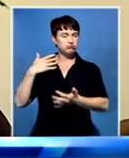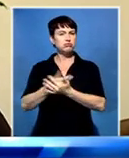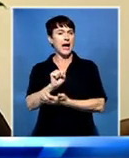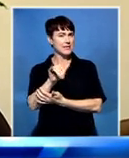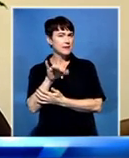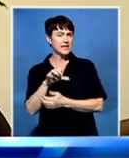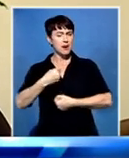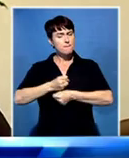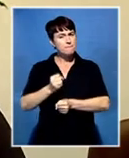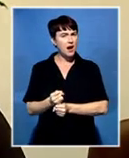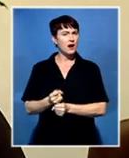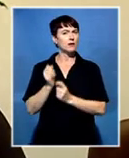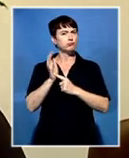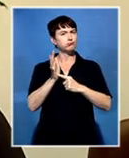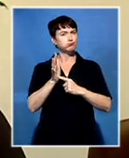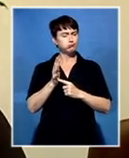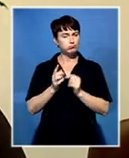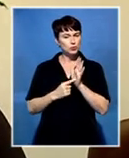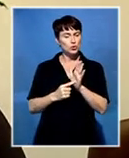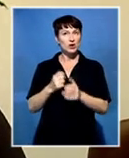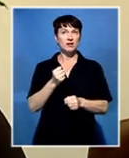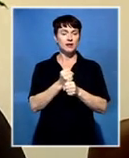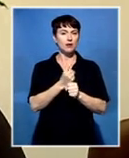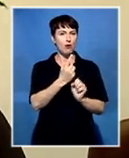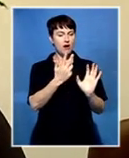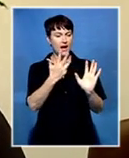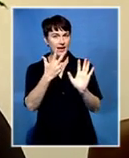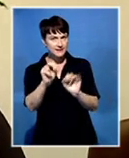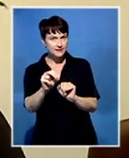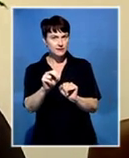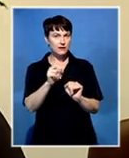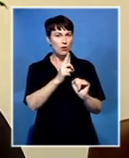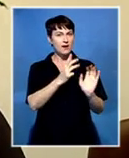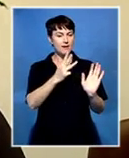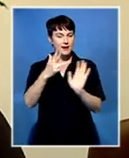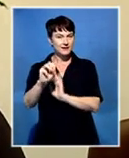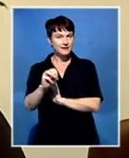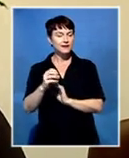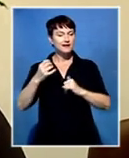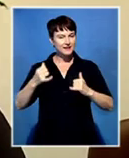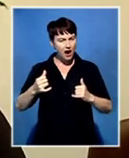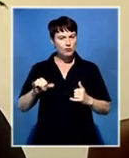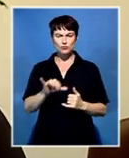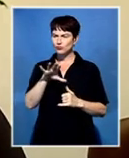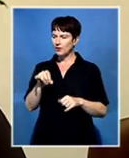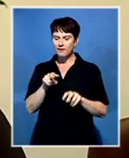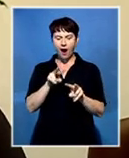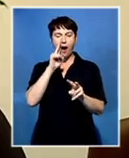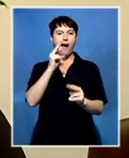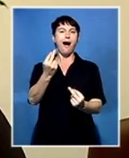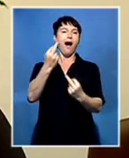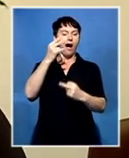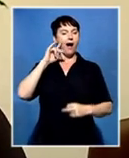through the 80s and the 90s. It will allow us as South Africans to celebrate the past,